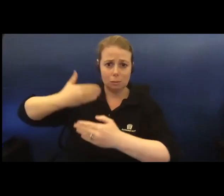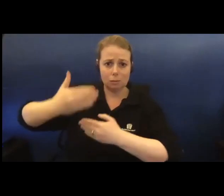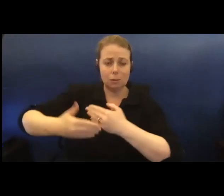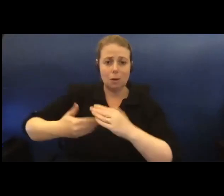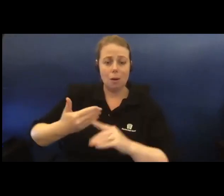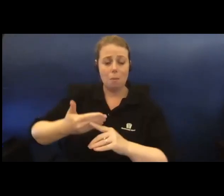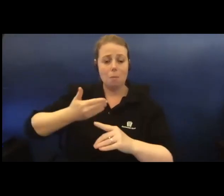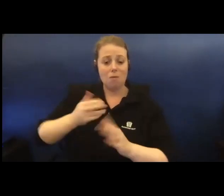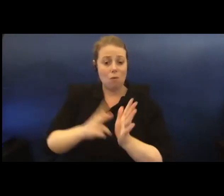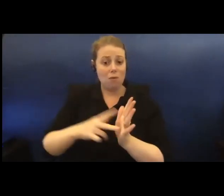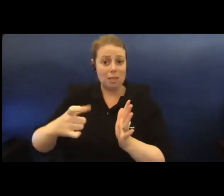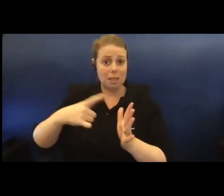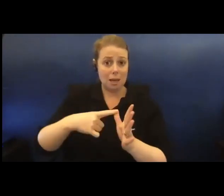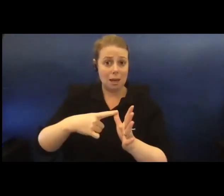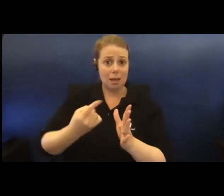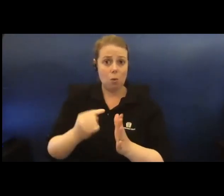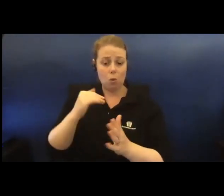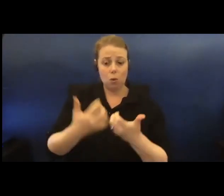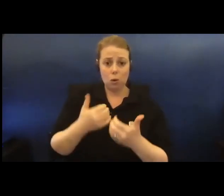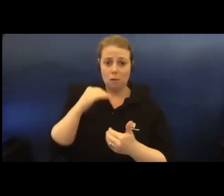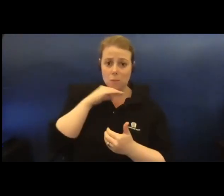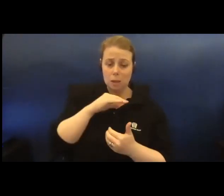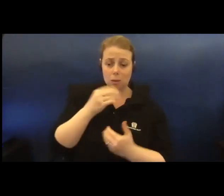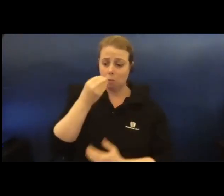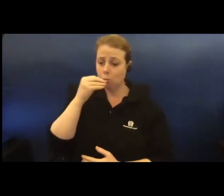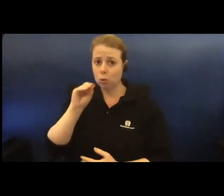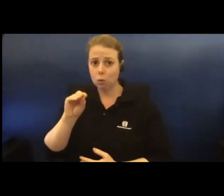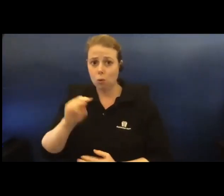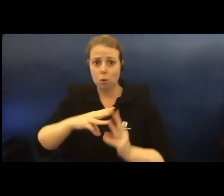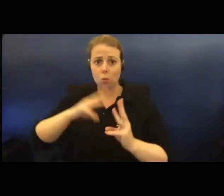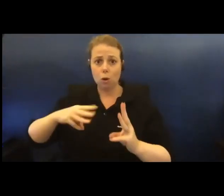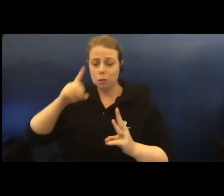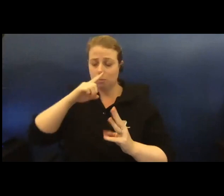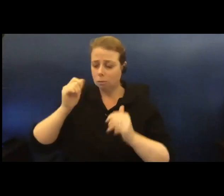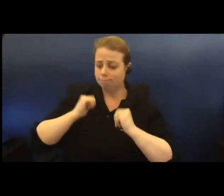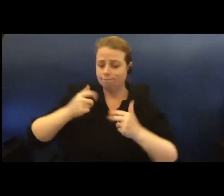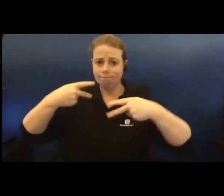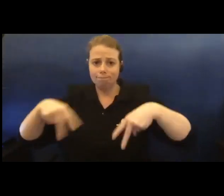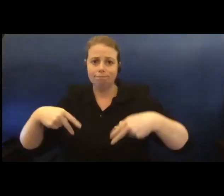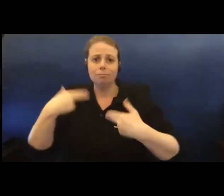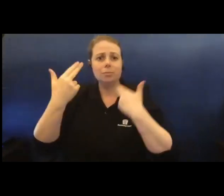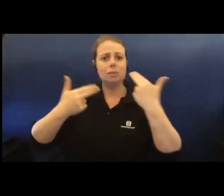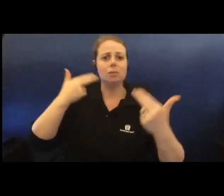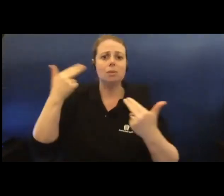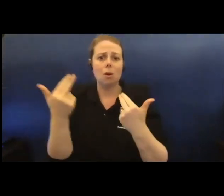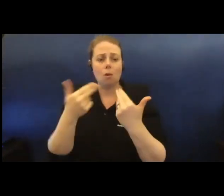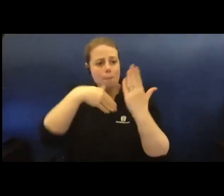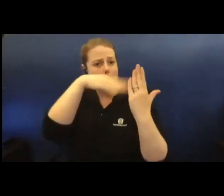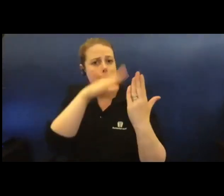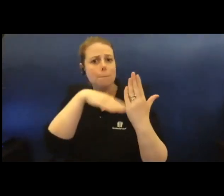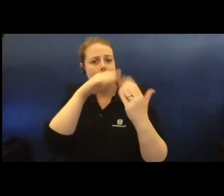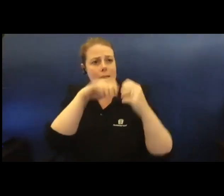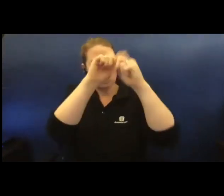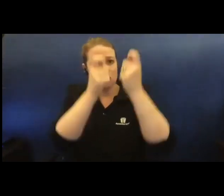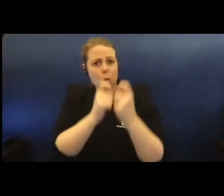that the Boon Wurrung and Wurundjeri people practised song and dance, they made paintings and sculptures, they shared